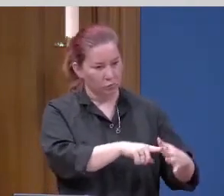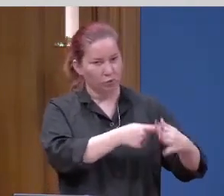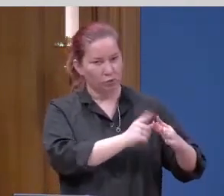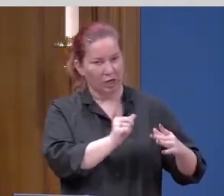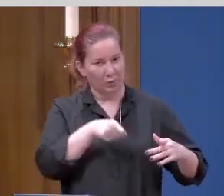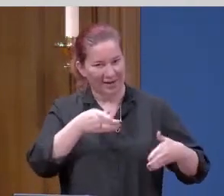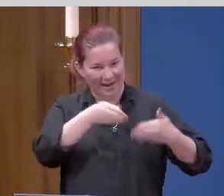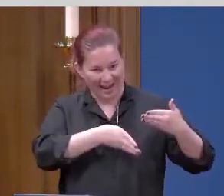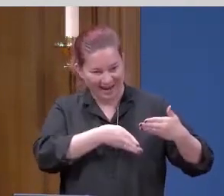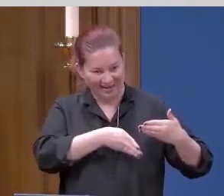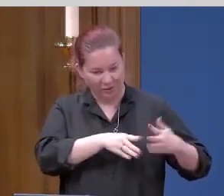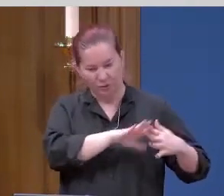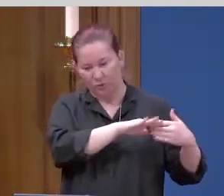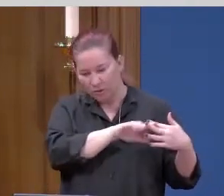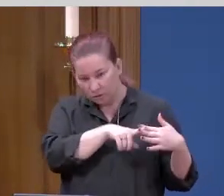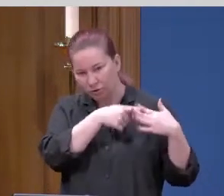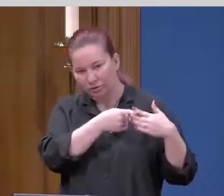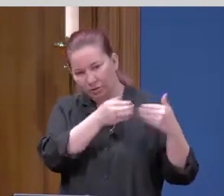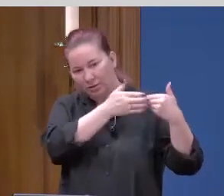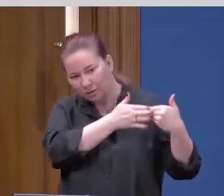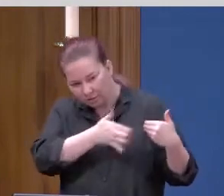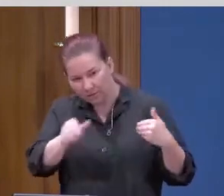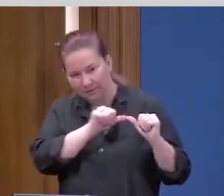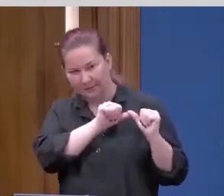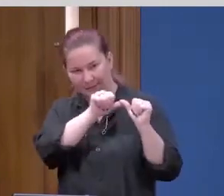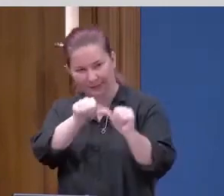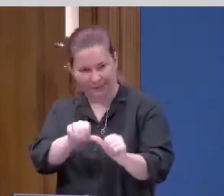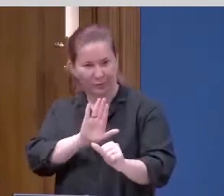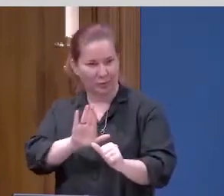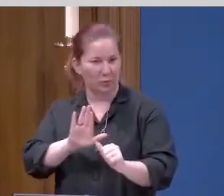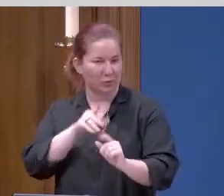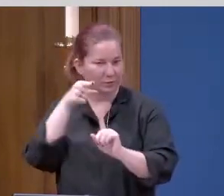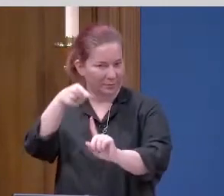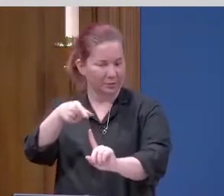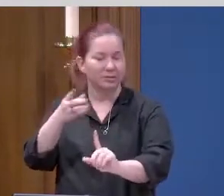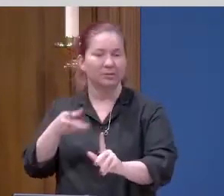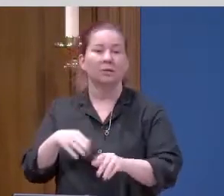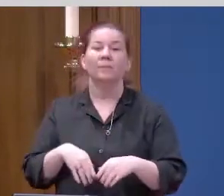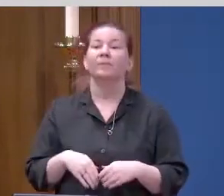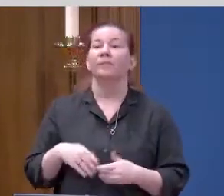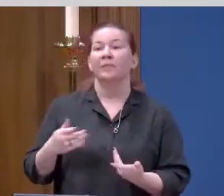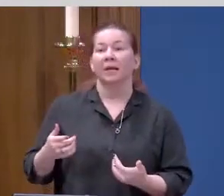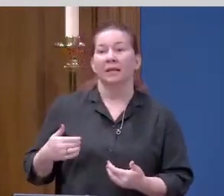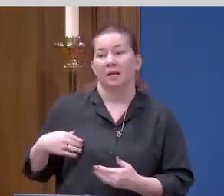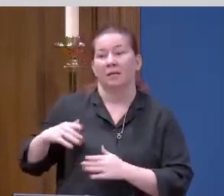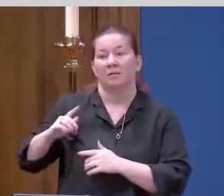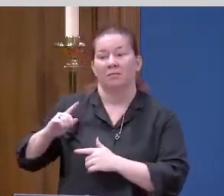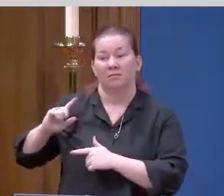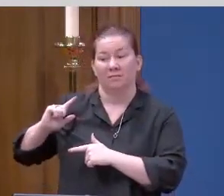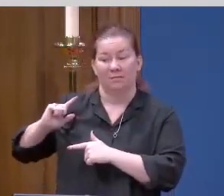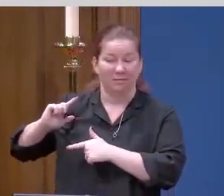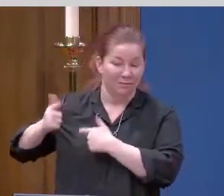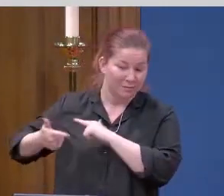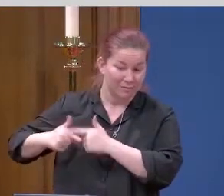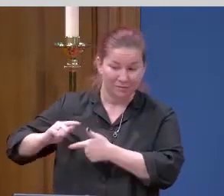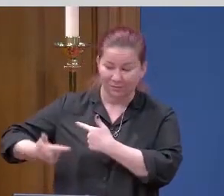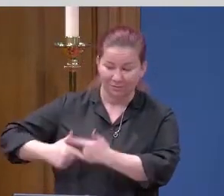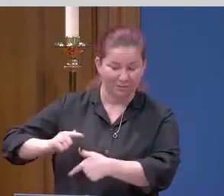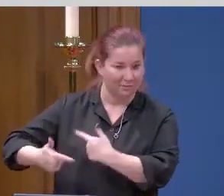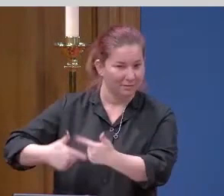and continue his mission and ministry. And then, generation after generation after generation,